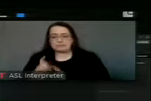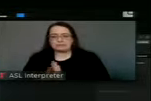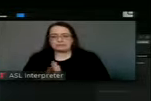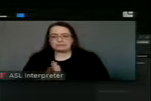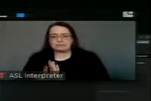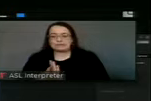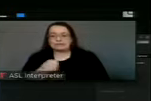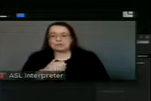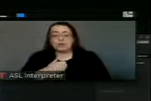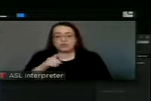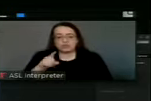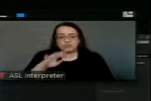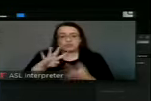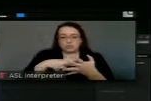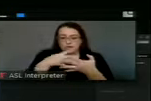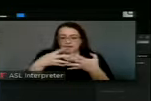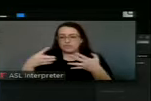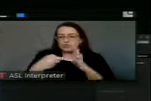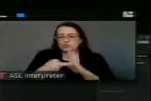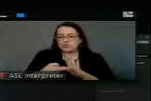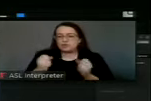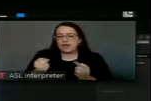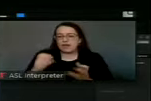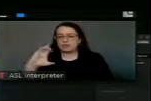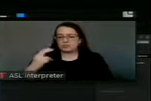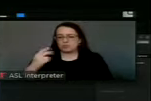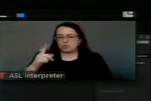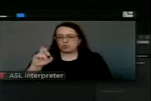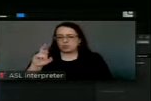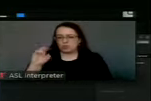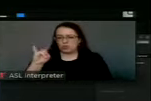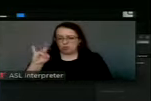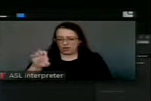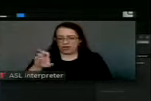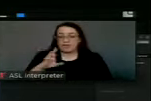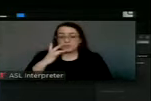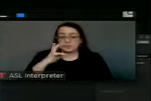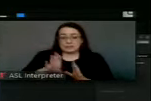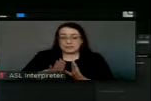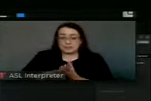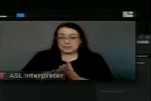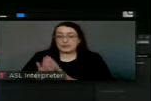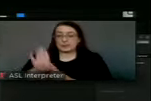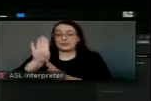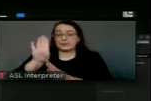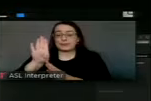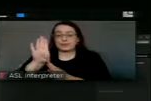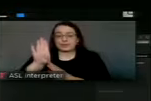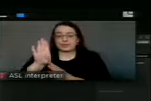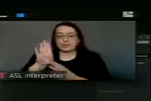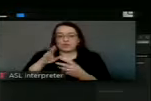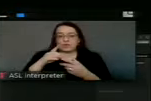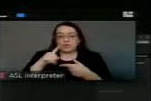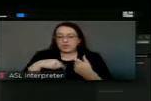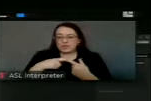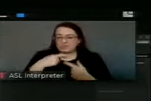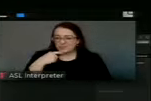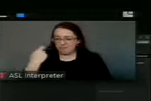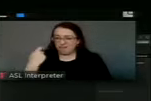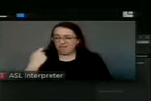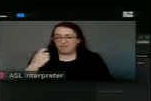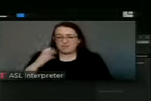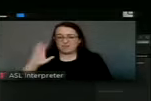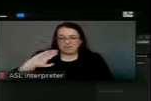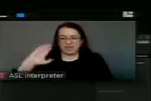This graph shows the chloride content of the lake. can see that it's trending upward. We had a big spike during the drought, peaked out in